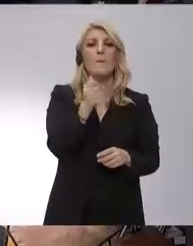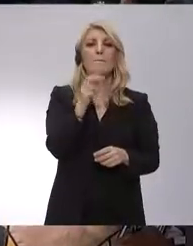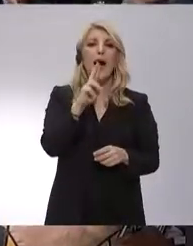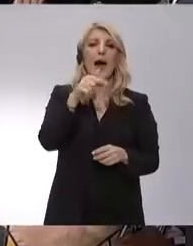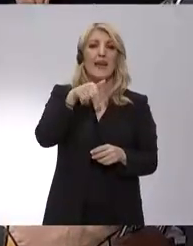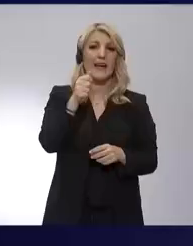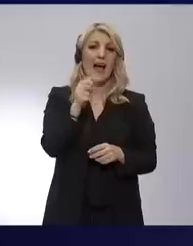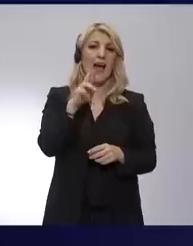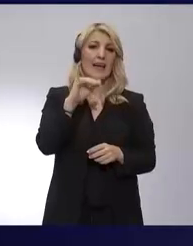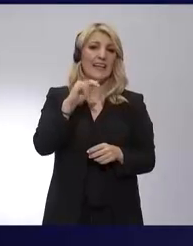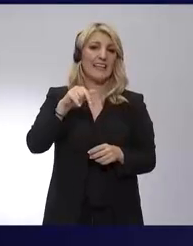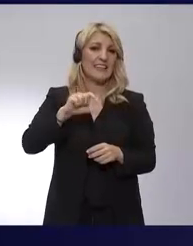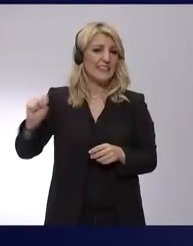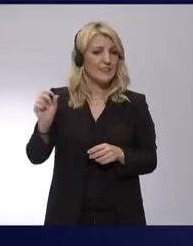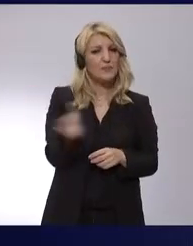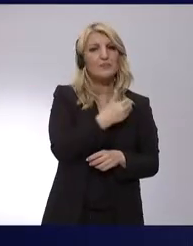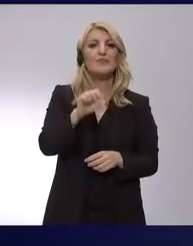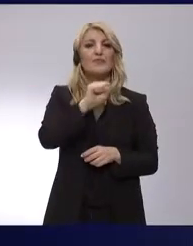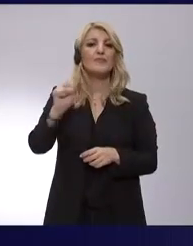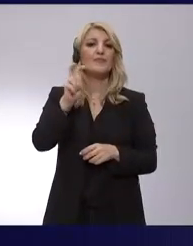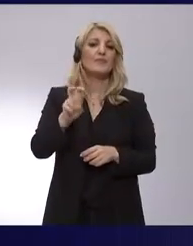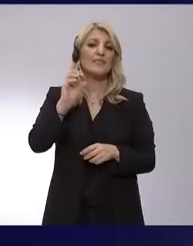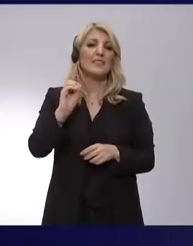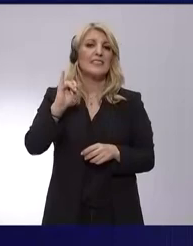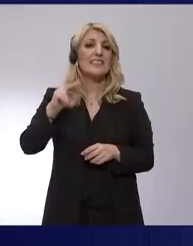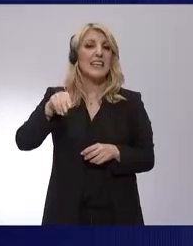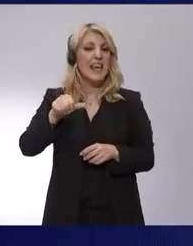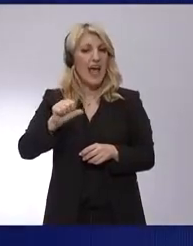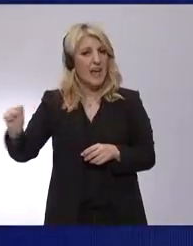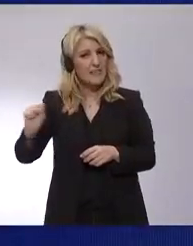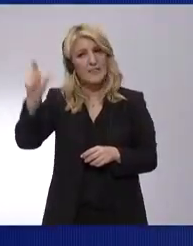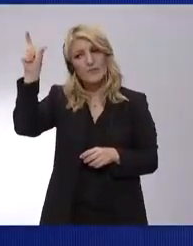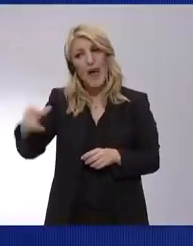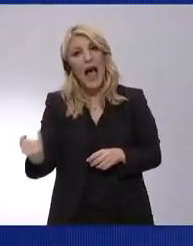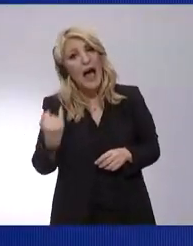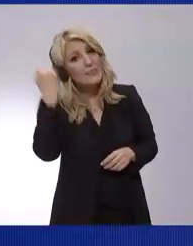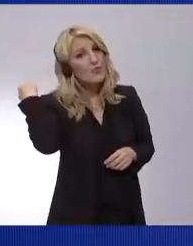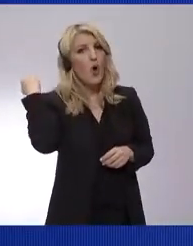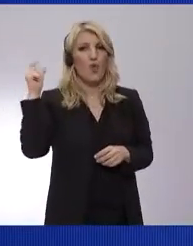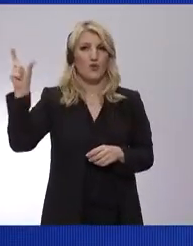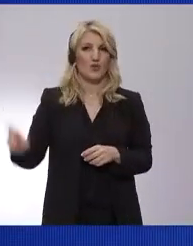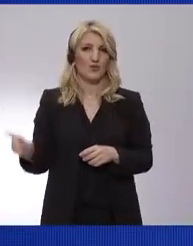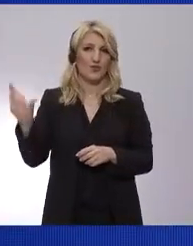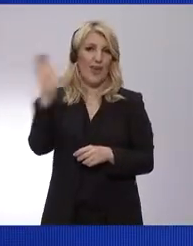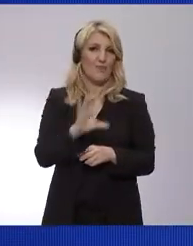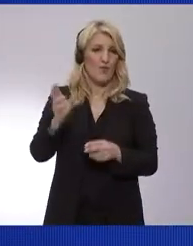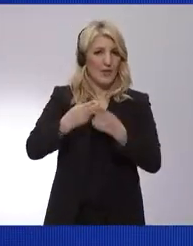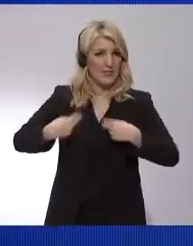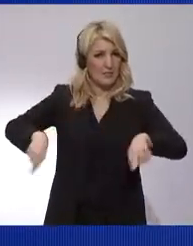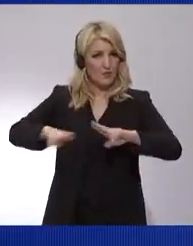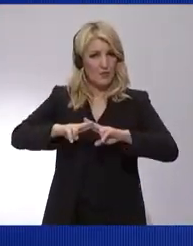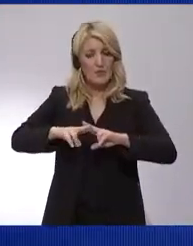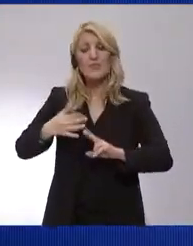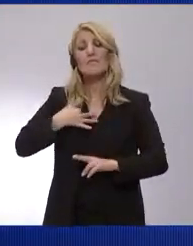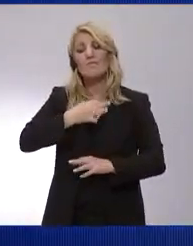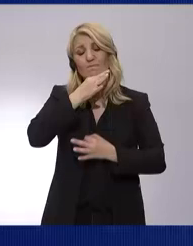And you know, he's also the man of the impossible missions. He managed now the migration pact. We will vote next week